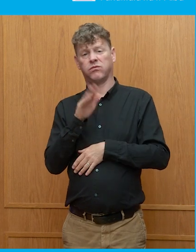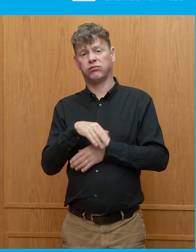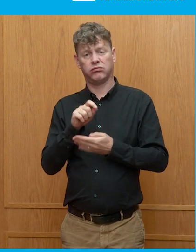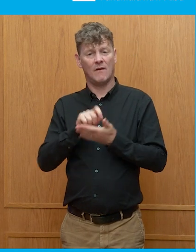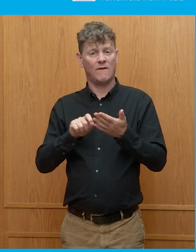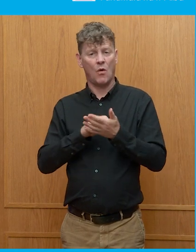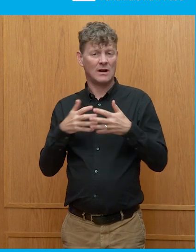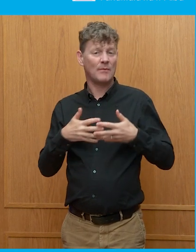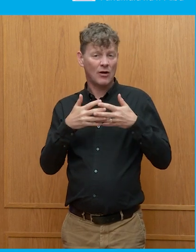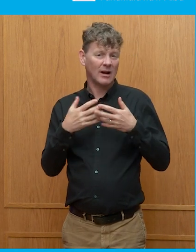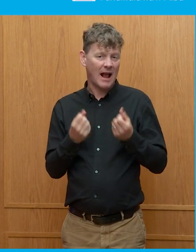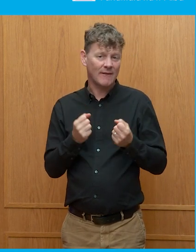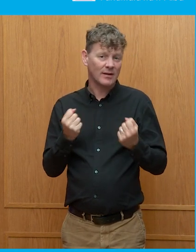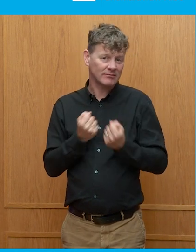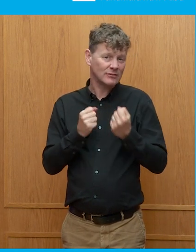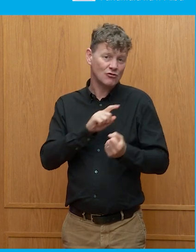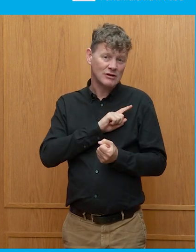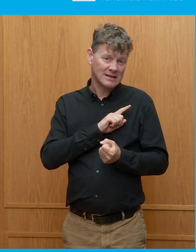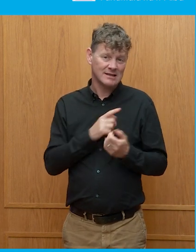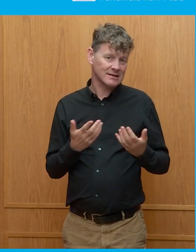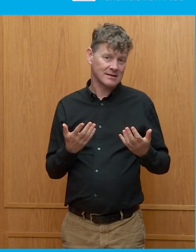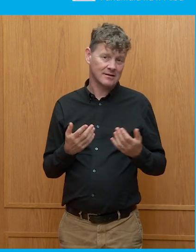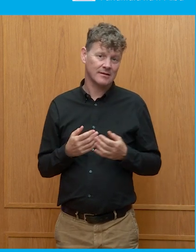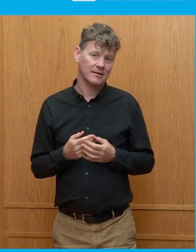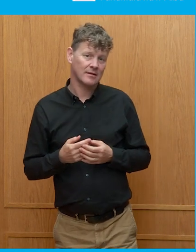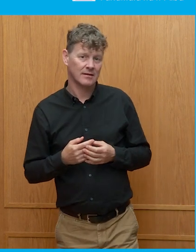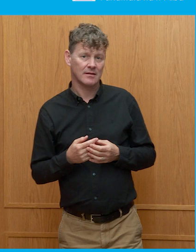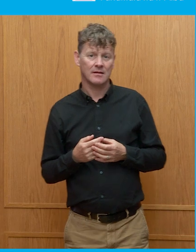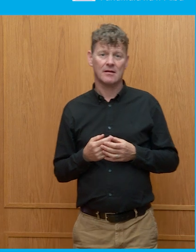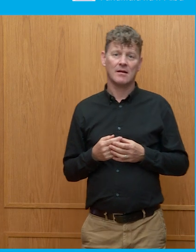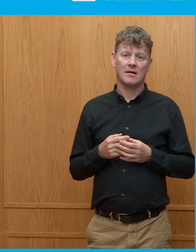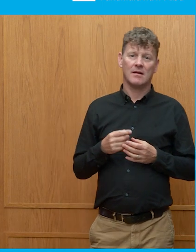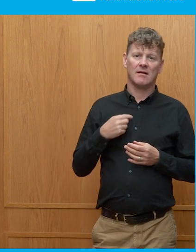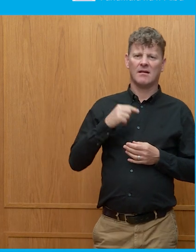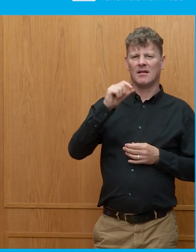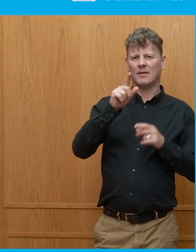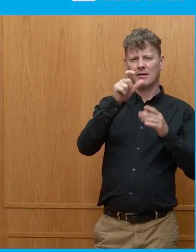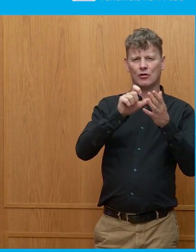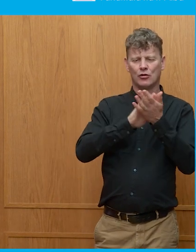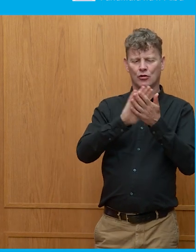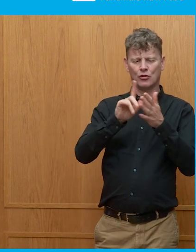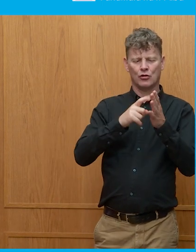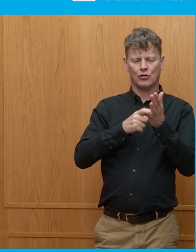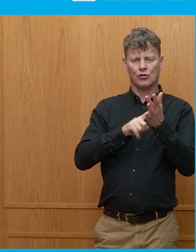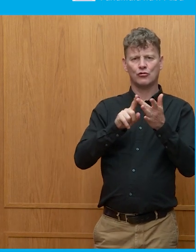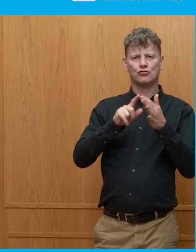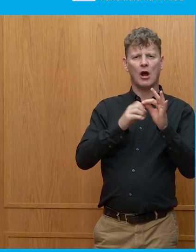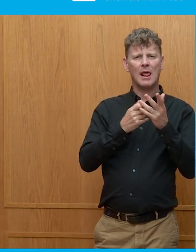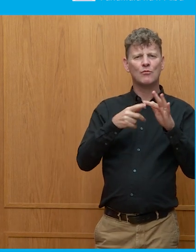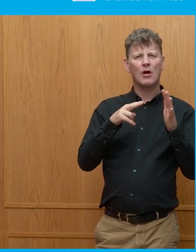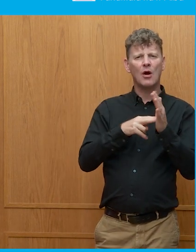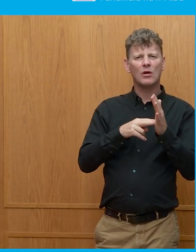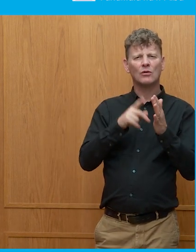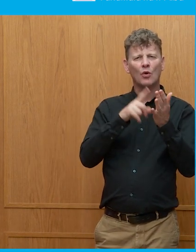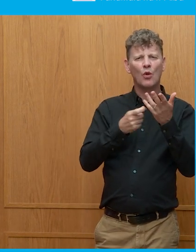I'm sort of like Lucy and Charlie Brown with the football, and I keep going to kick the football,